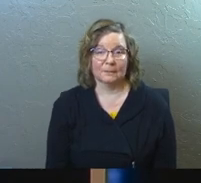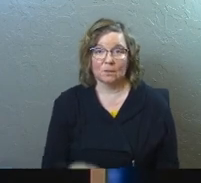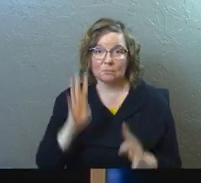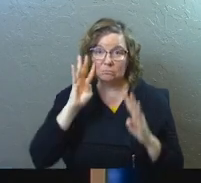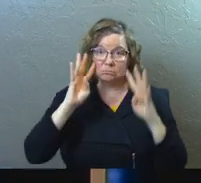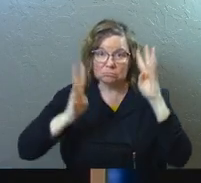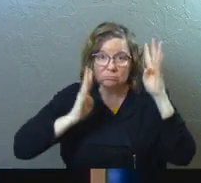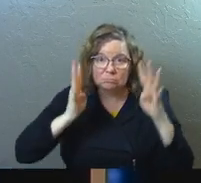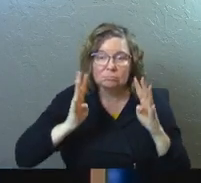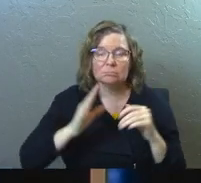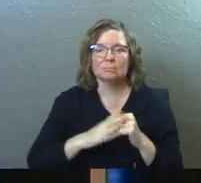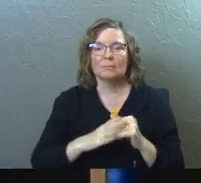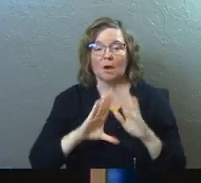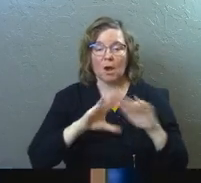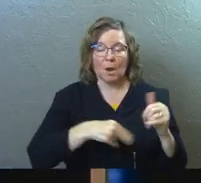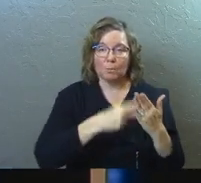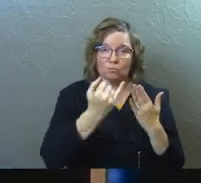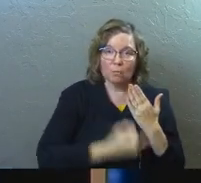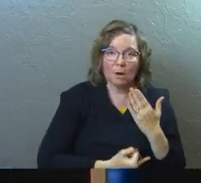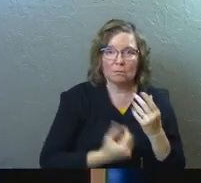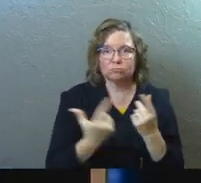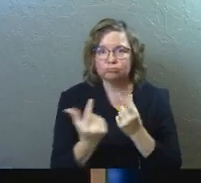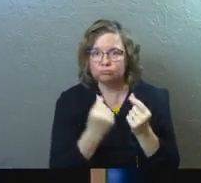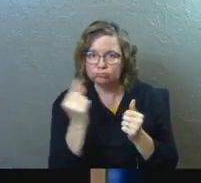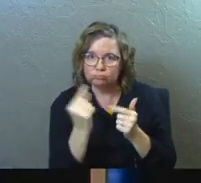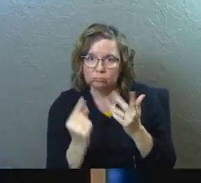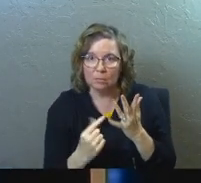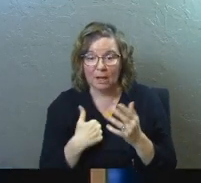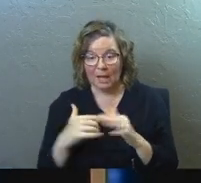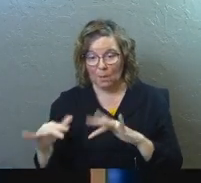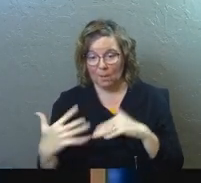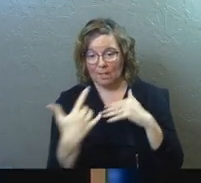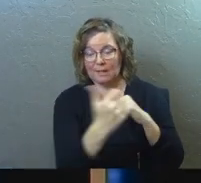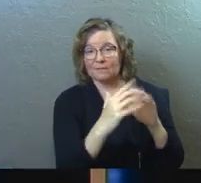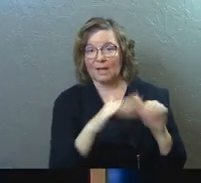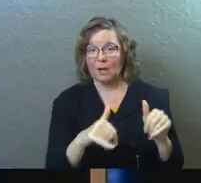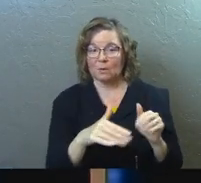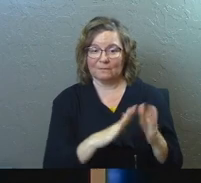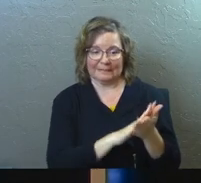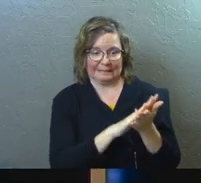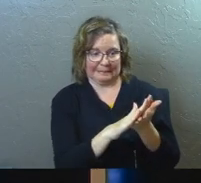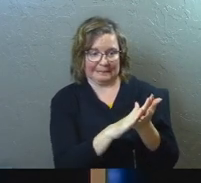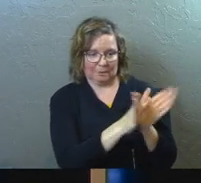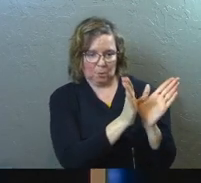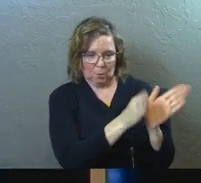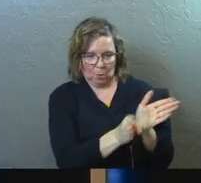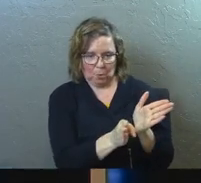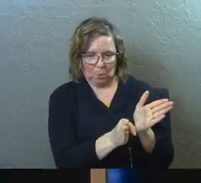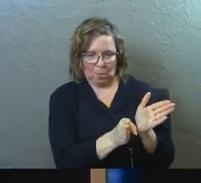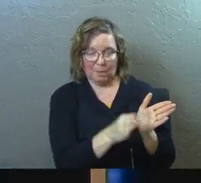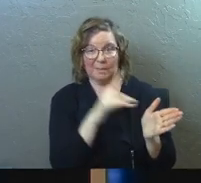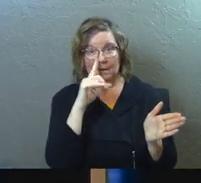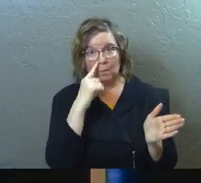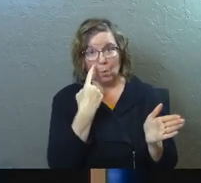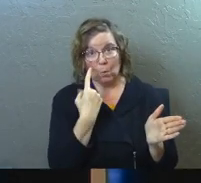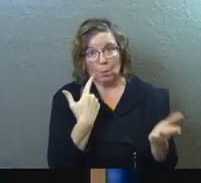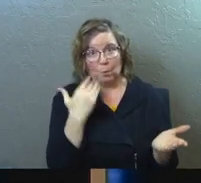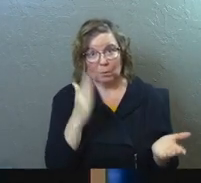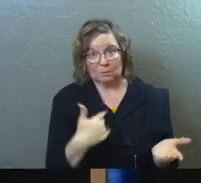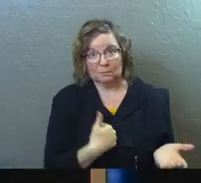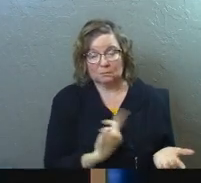her creativity, her house projects, um, I would leave the house, uh, very tidy and organized, but very boring.